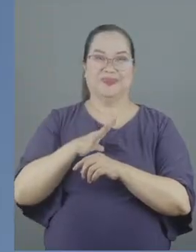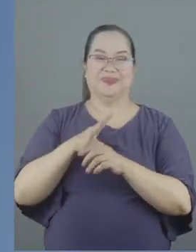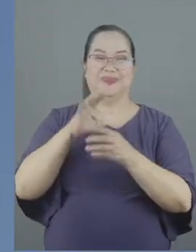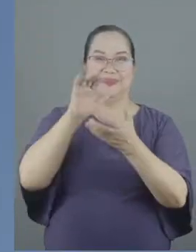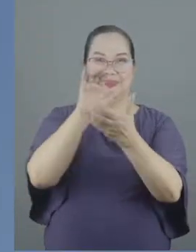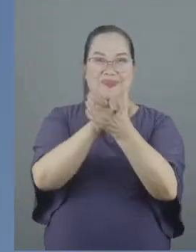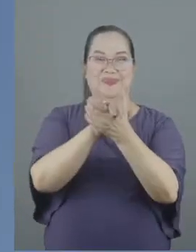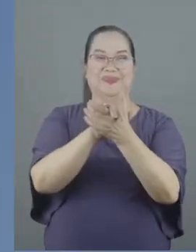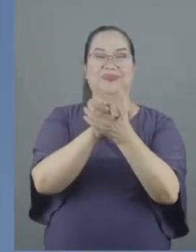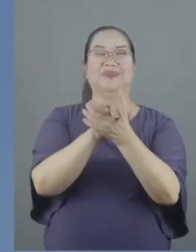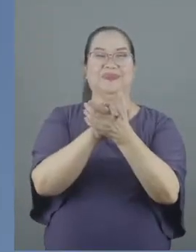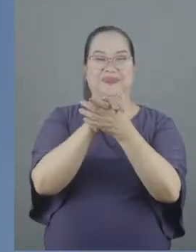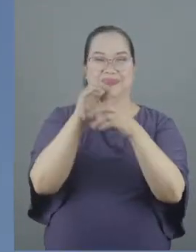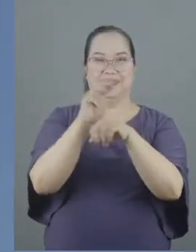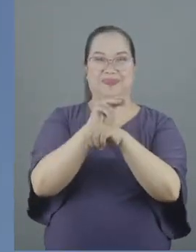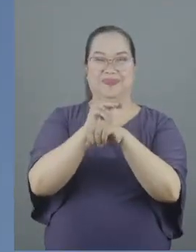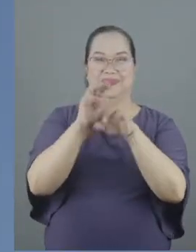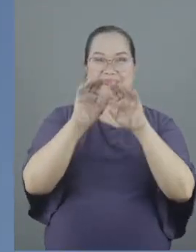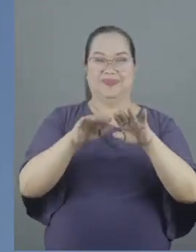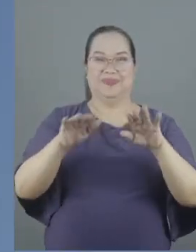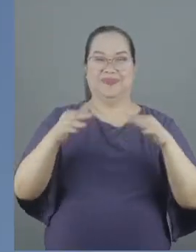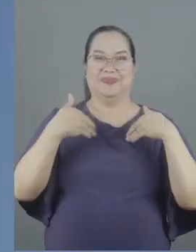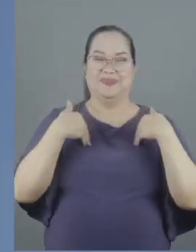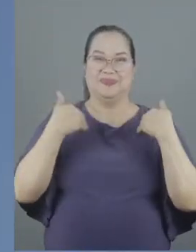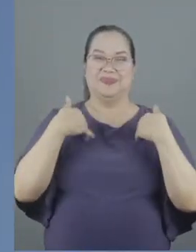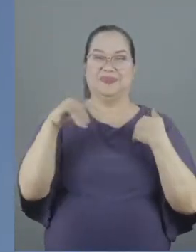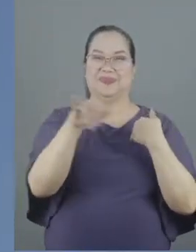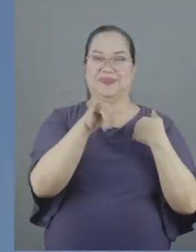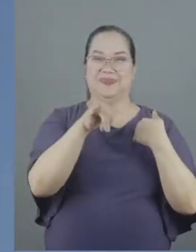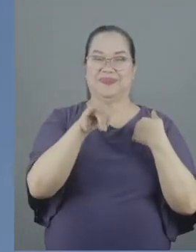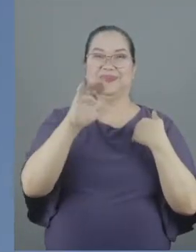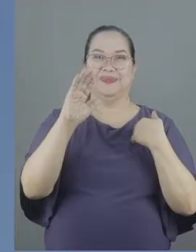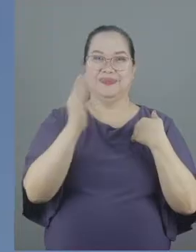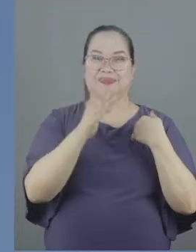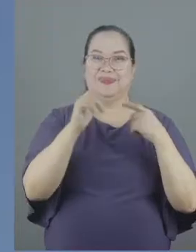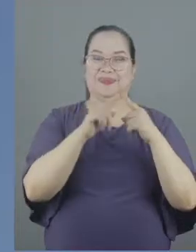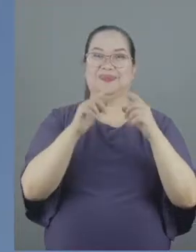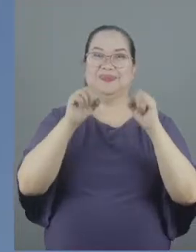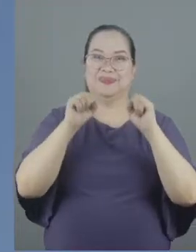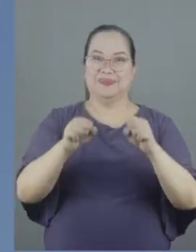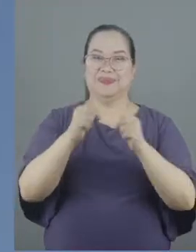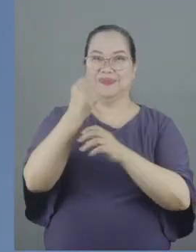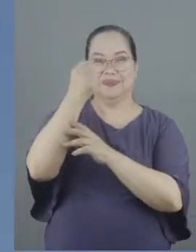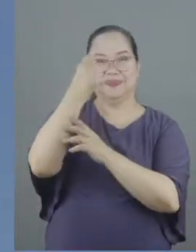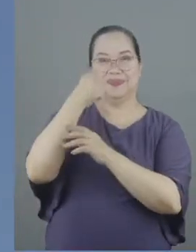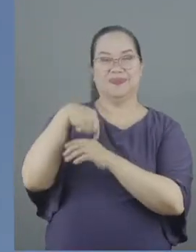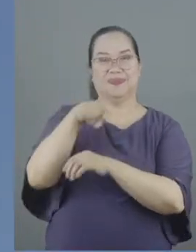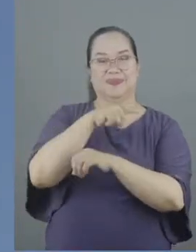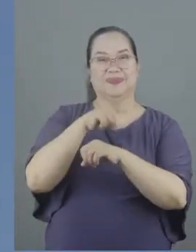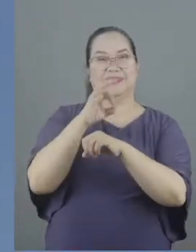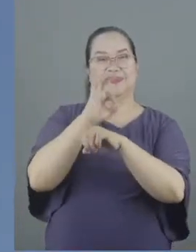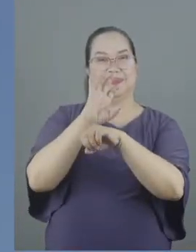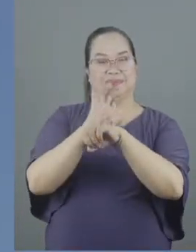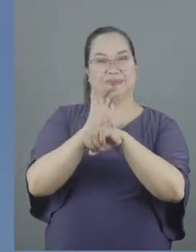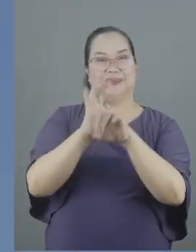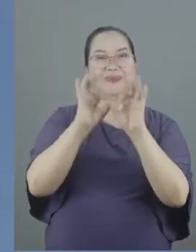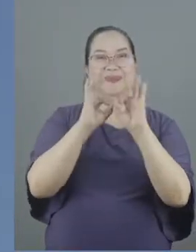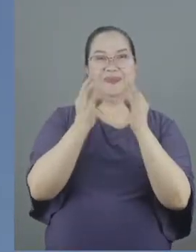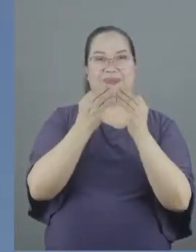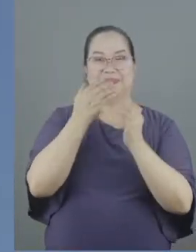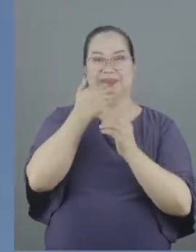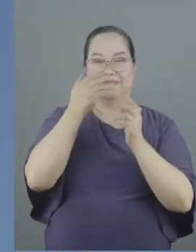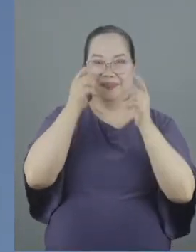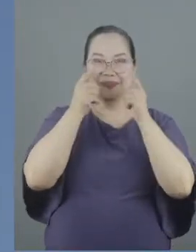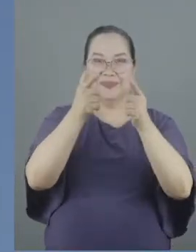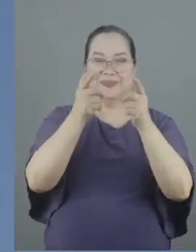ministries, to kids and youth alike. To be able to understand our church family better, I listened